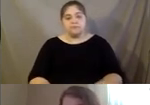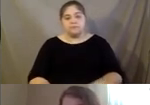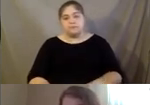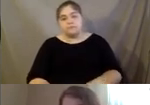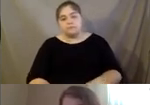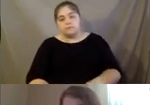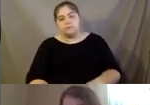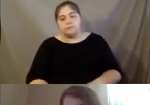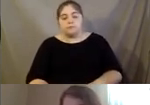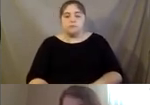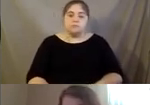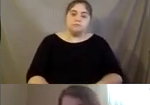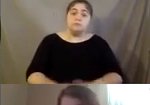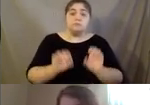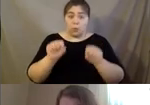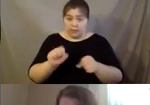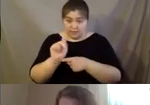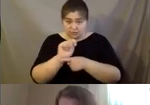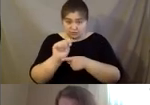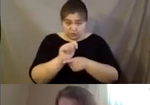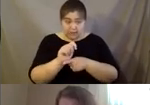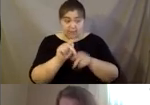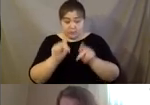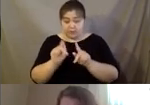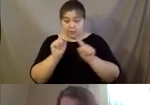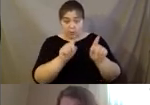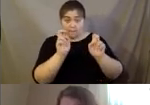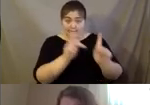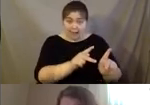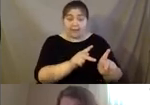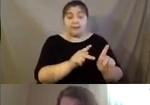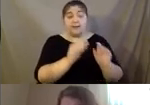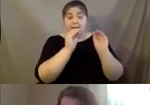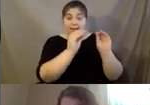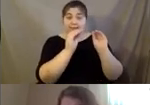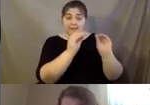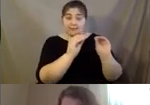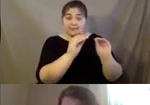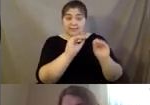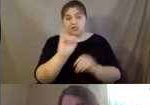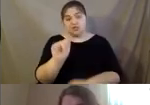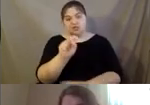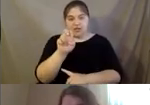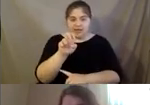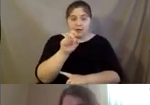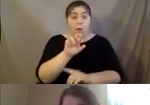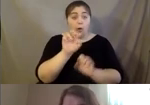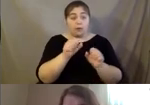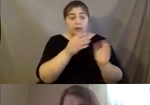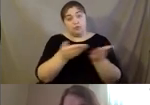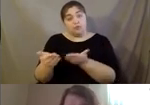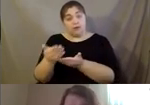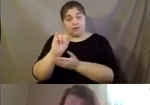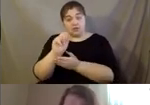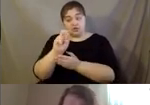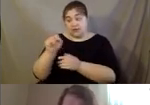we could easily either train the companion to go back and teach Jane, or we could bring Jane over here where she